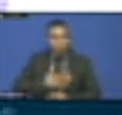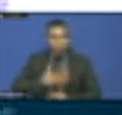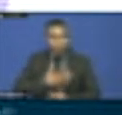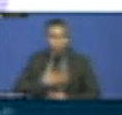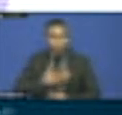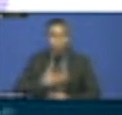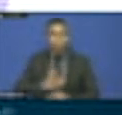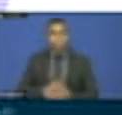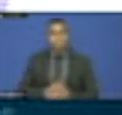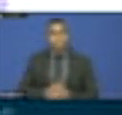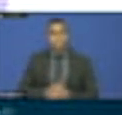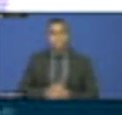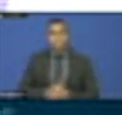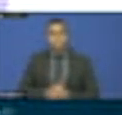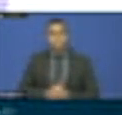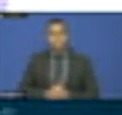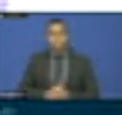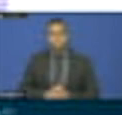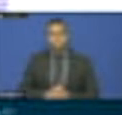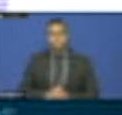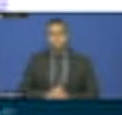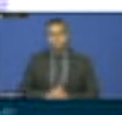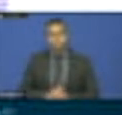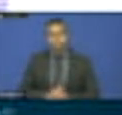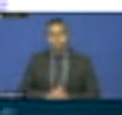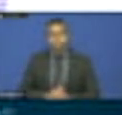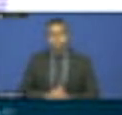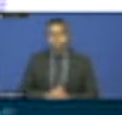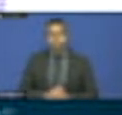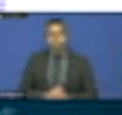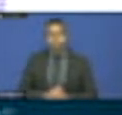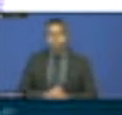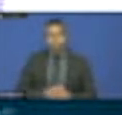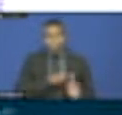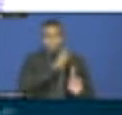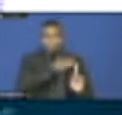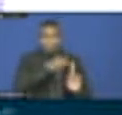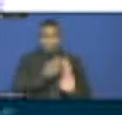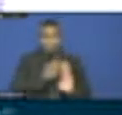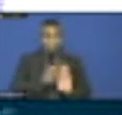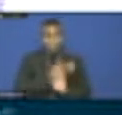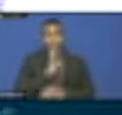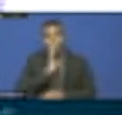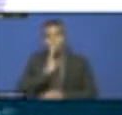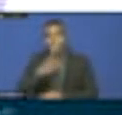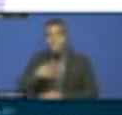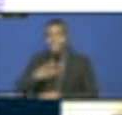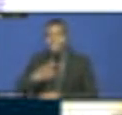respond to two questions. The first one on inclusion of youth and women.